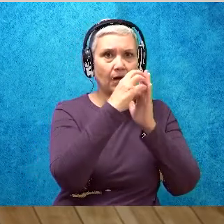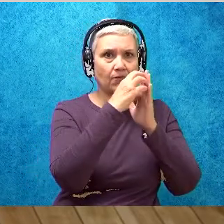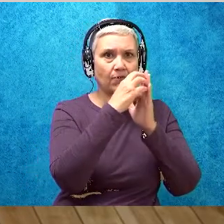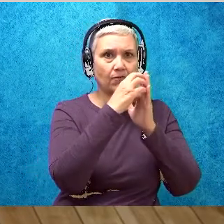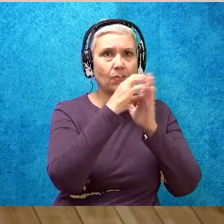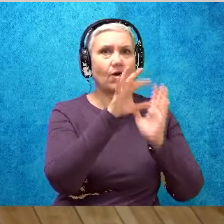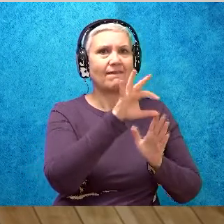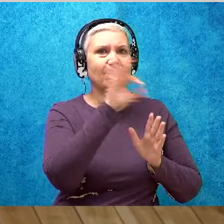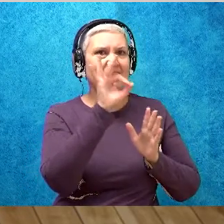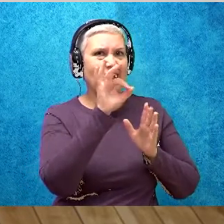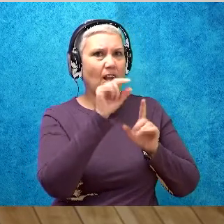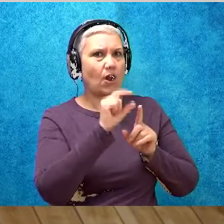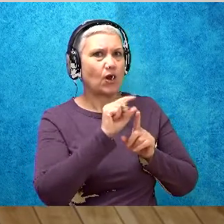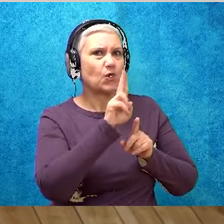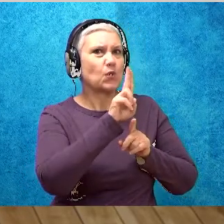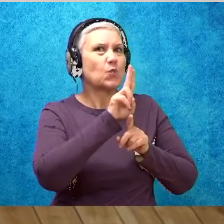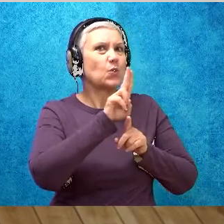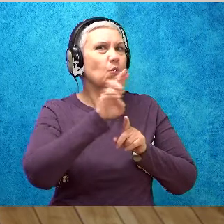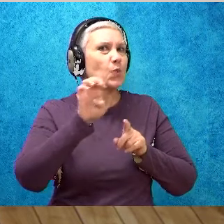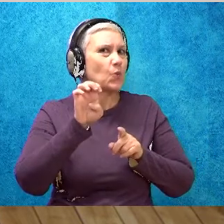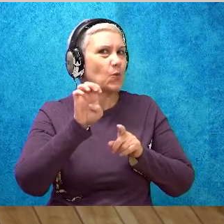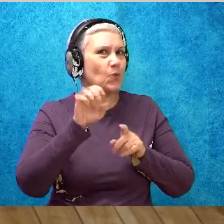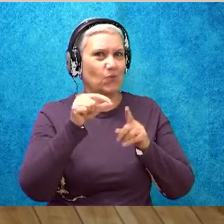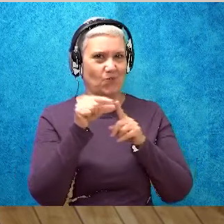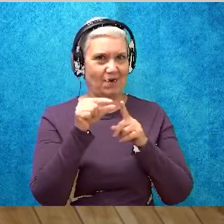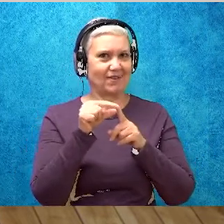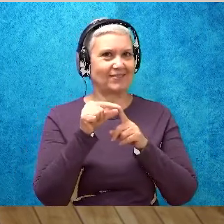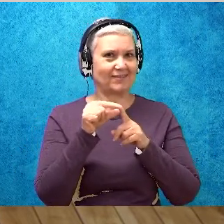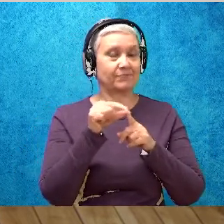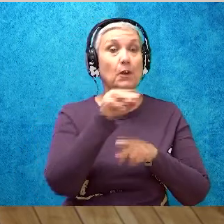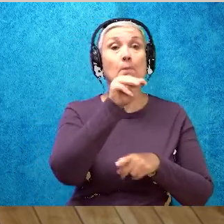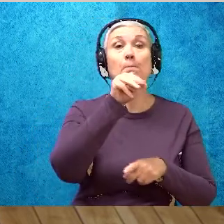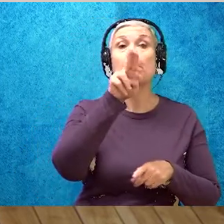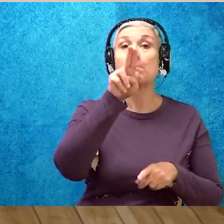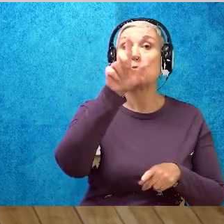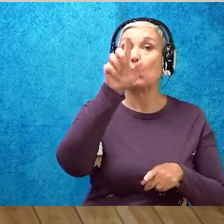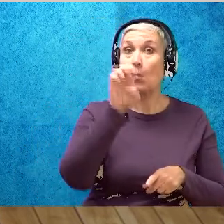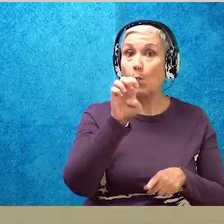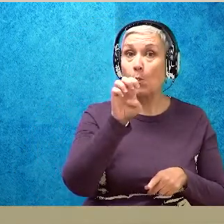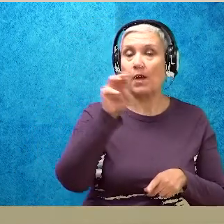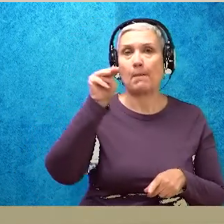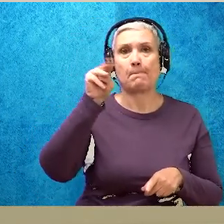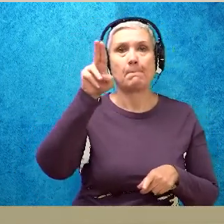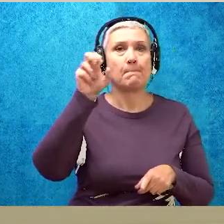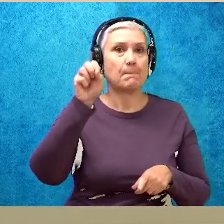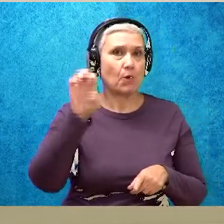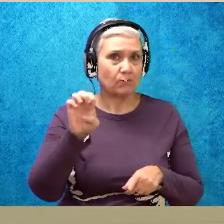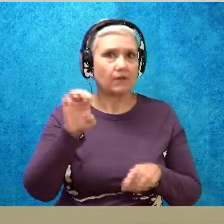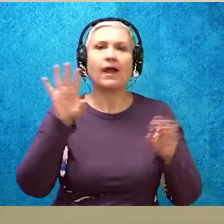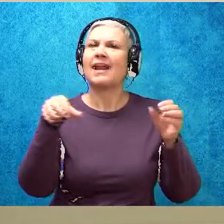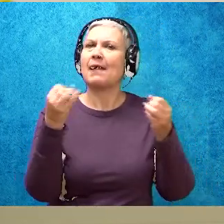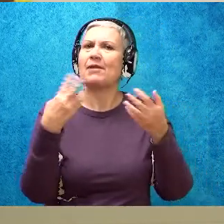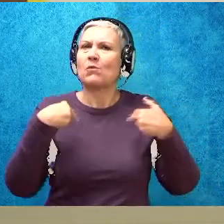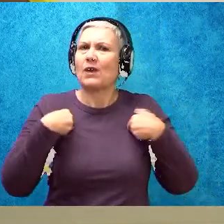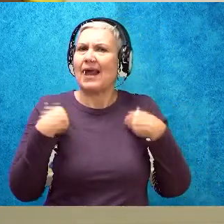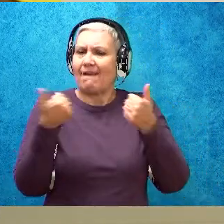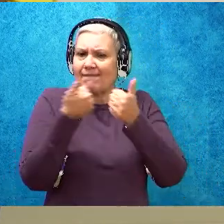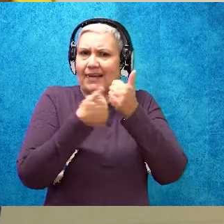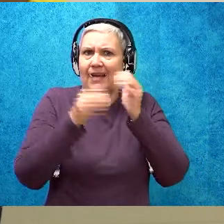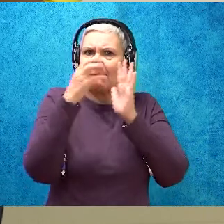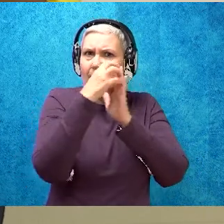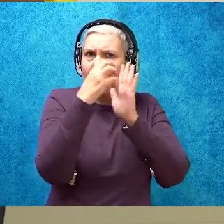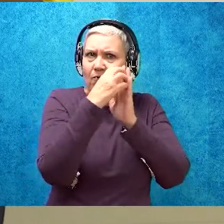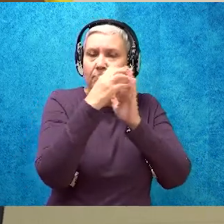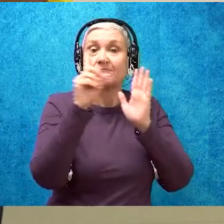find those long U words like mule and muse, and we're going to see how many we have each paragraph. Let's start.